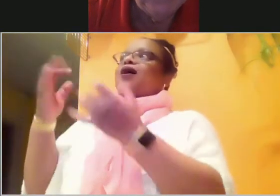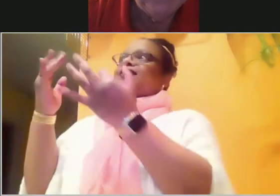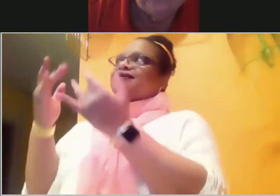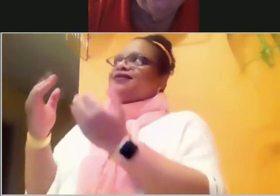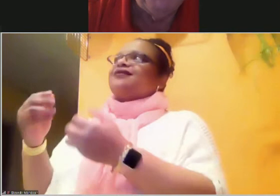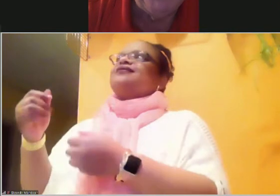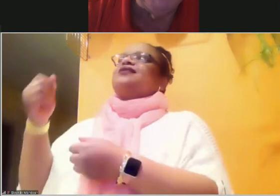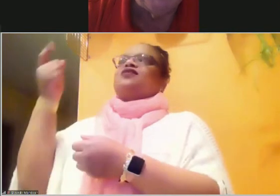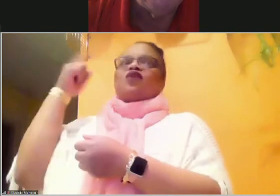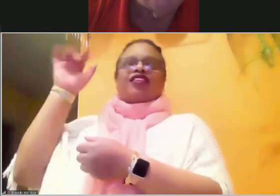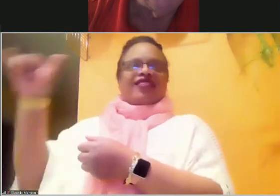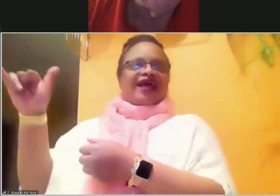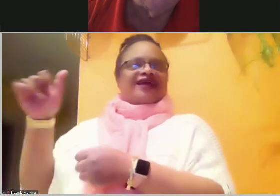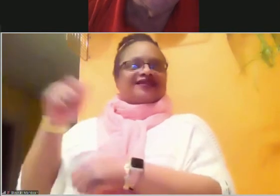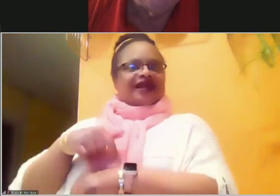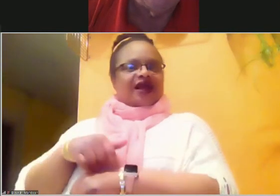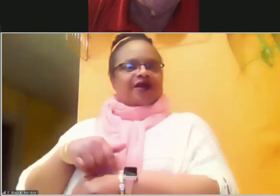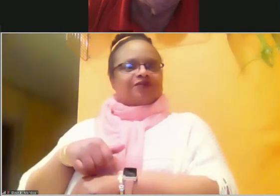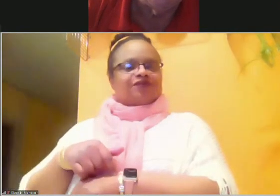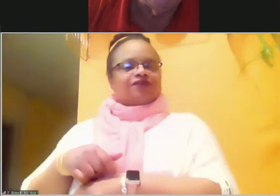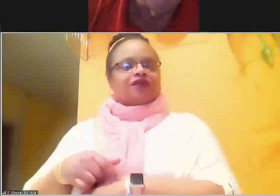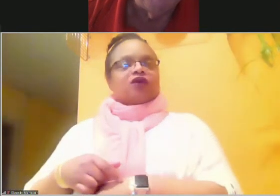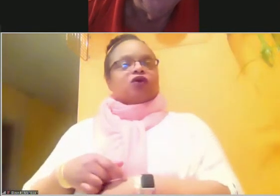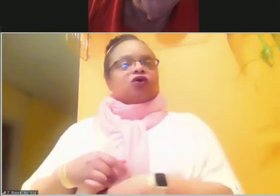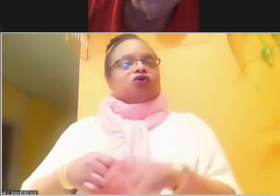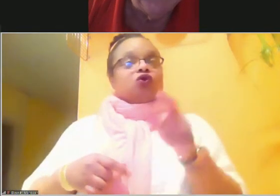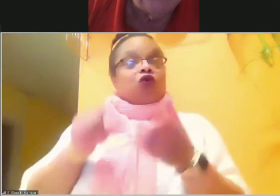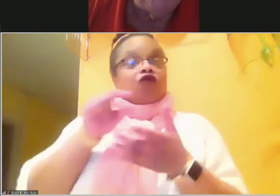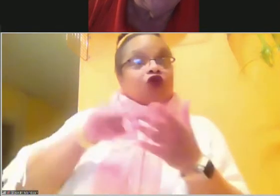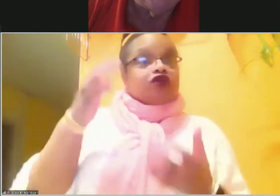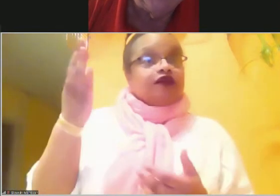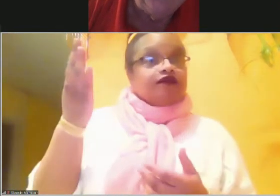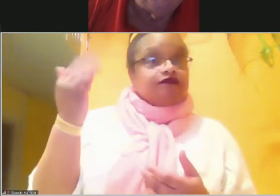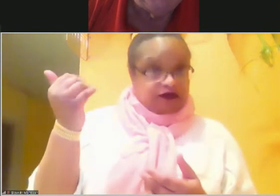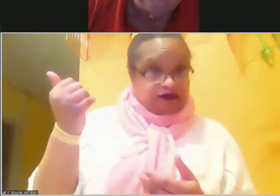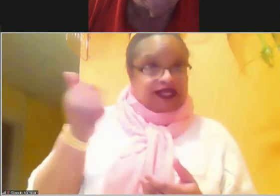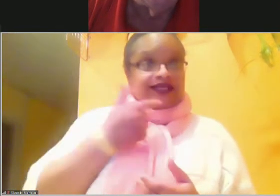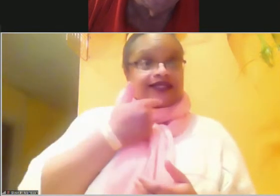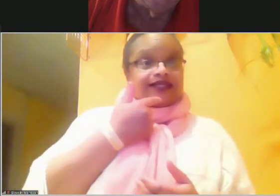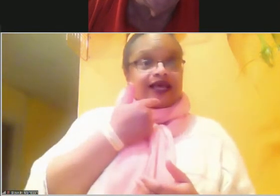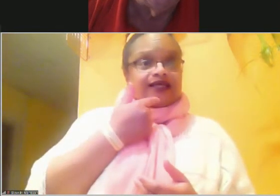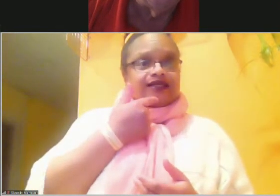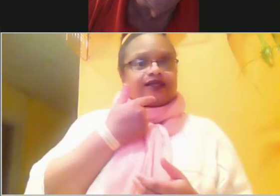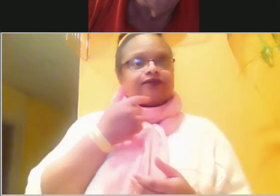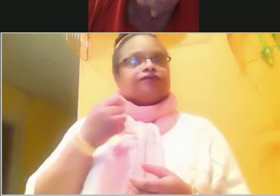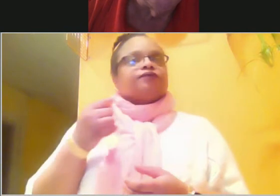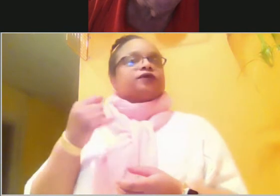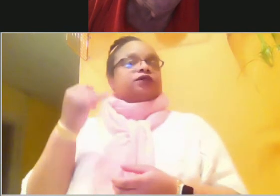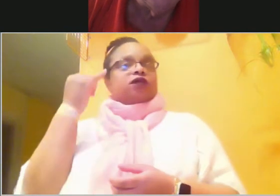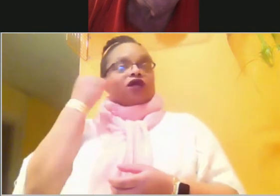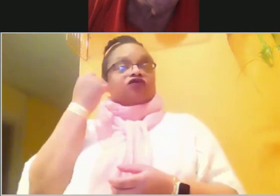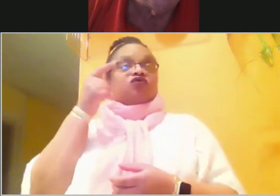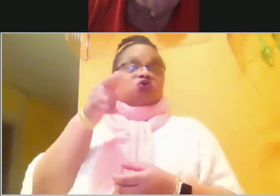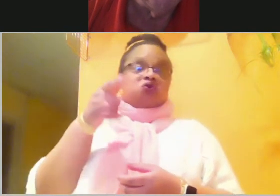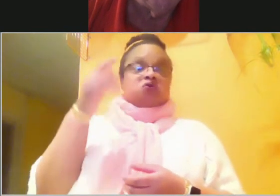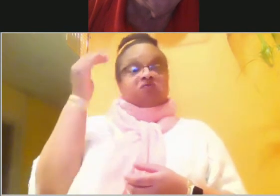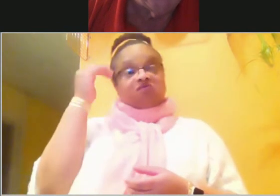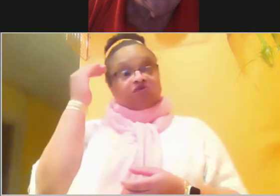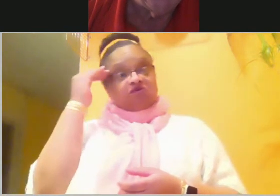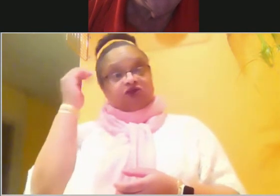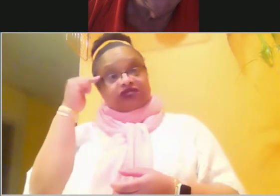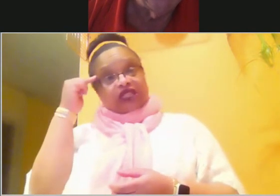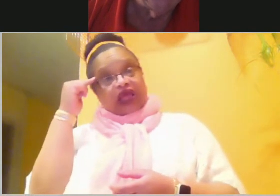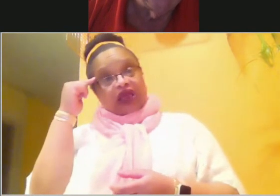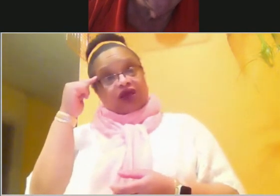that. But it reads on in verse 15, and it says, and if it seems evil to you, serve